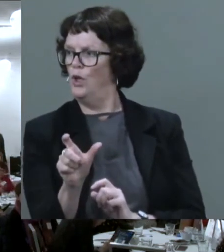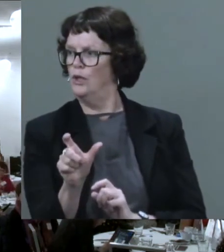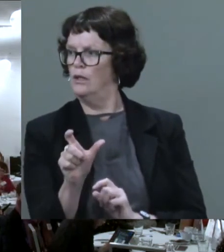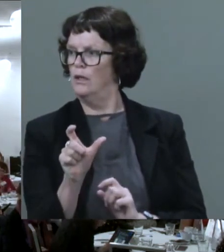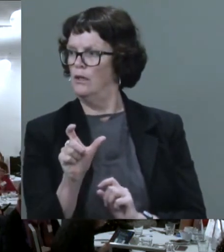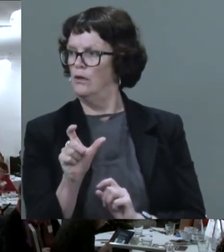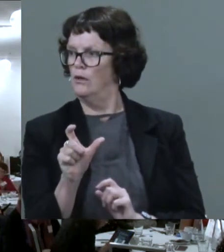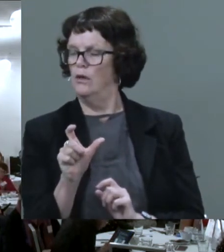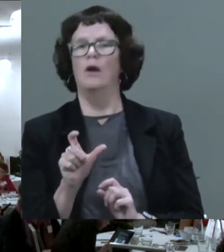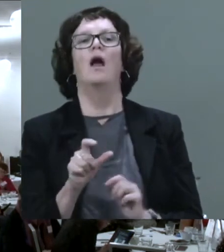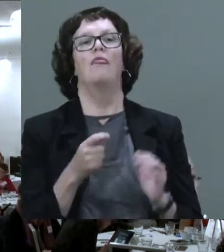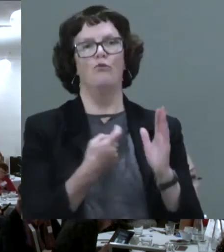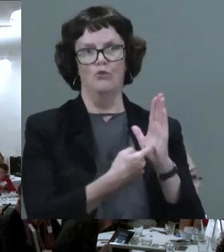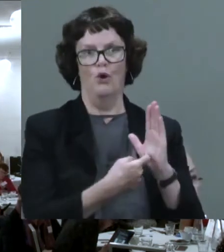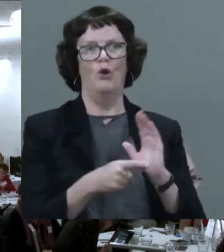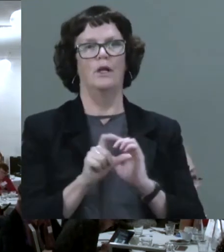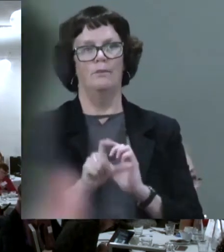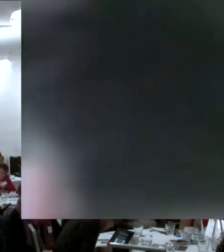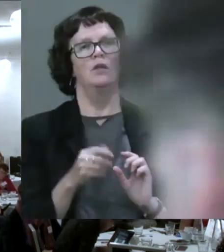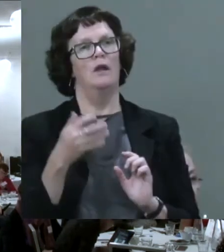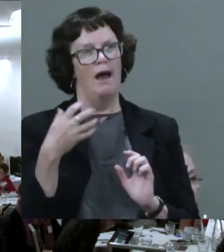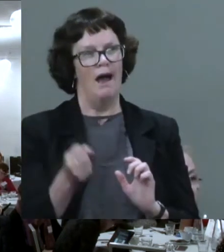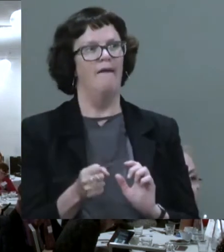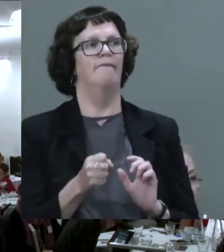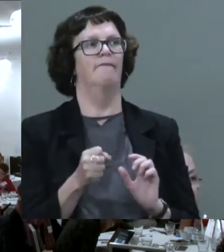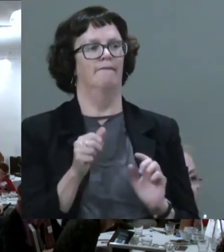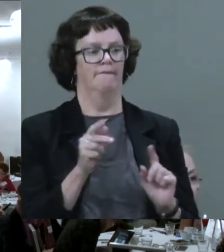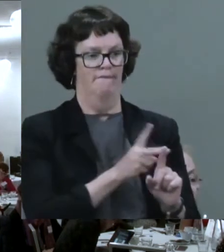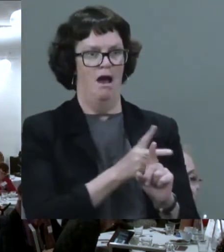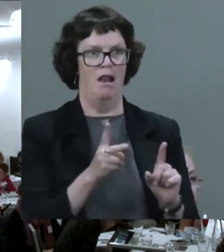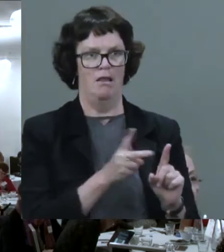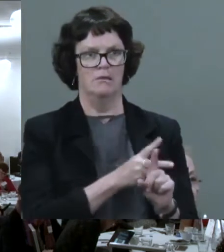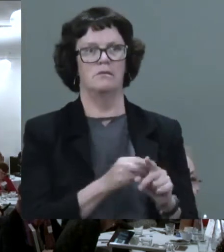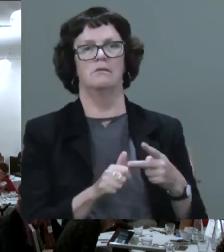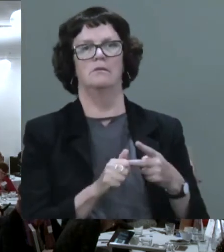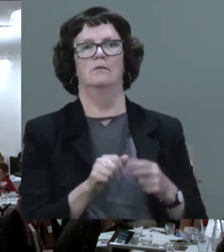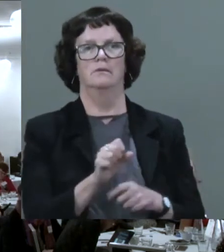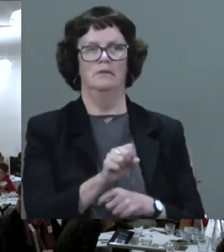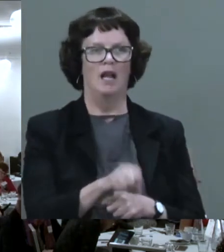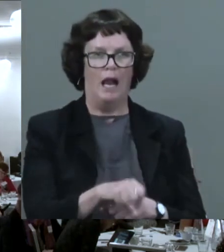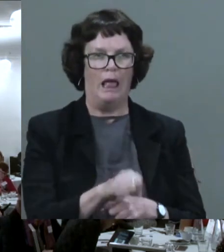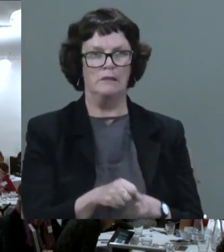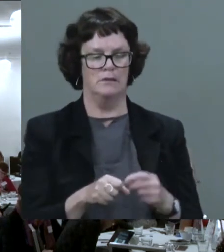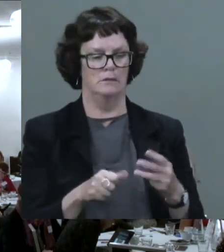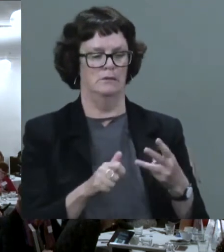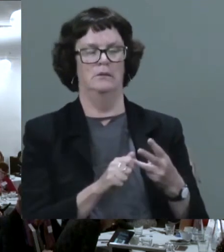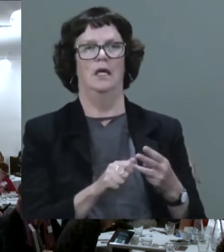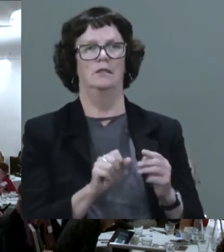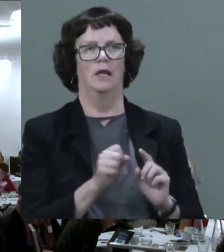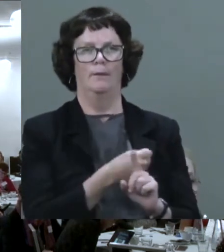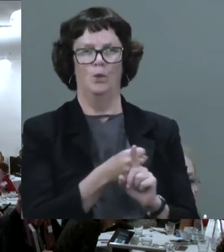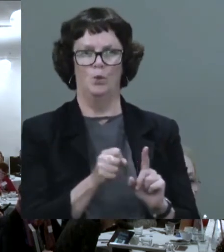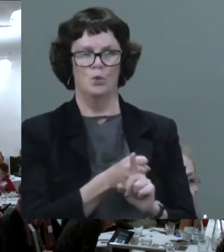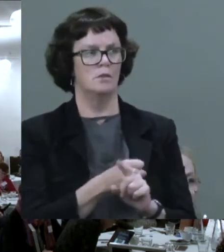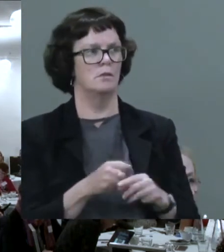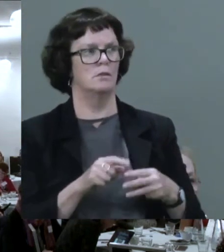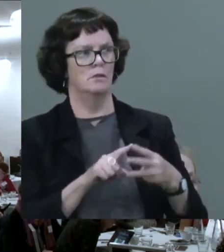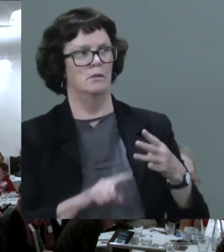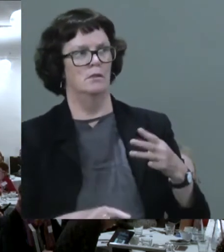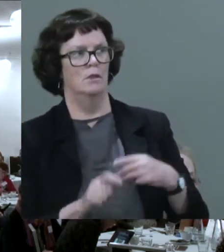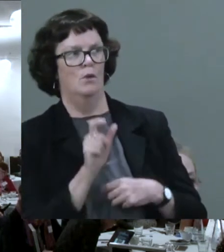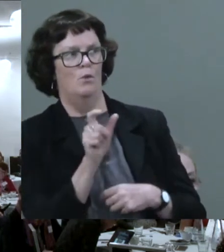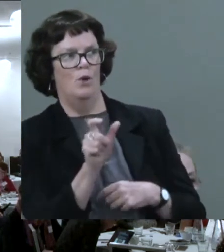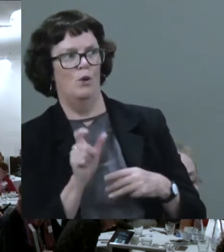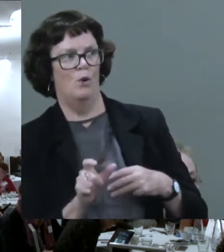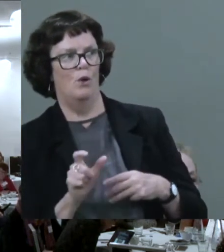we're looking at violence, neglect and abuse. And I've spoken